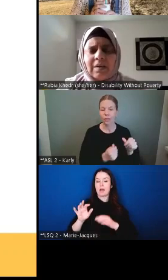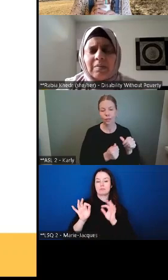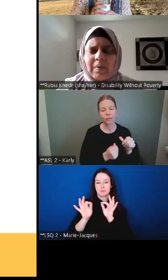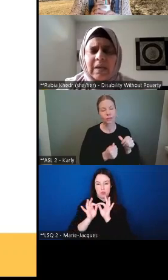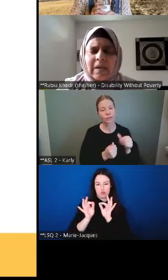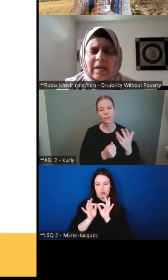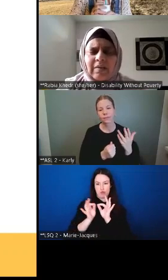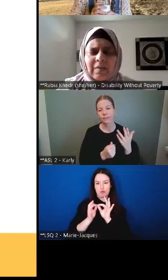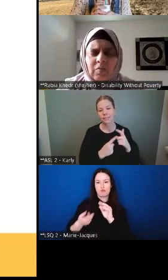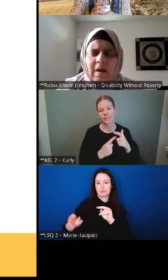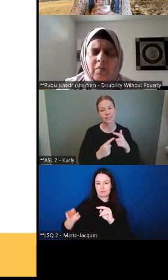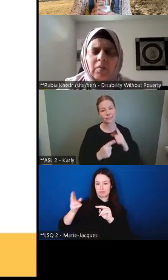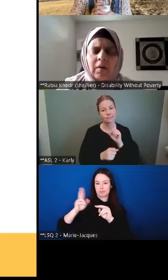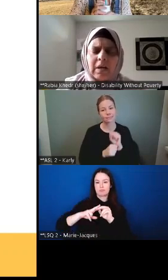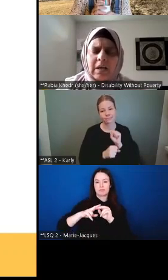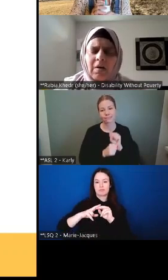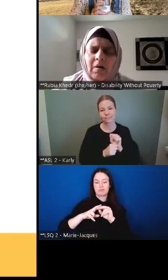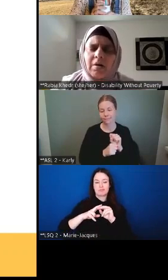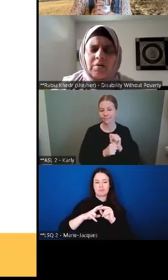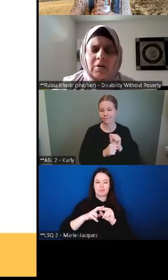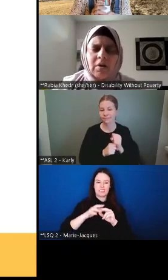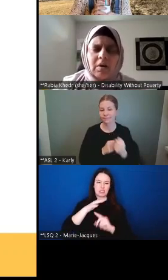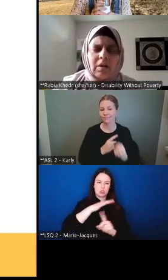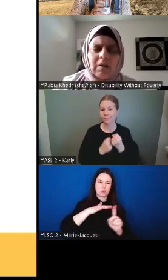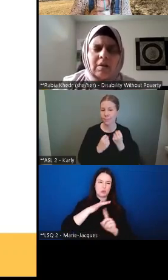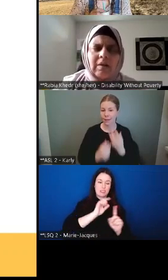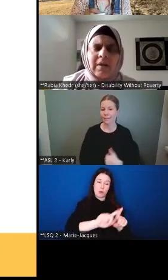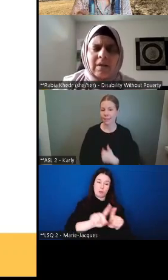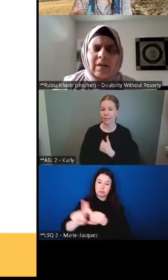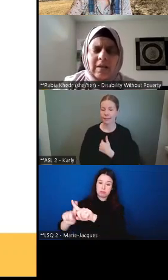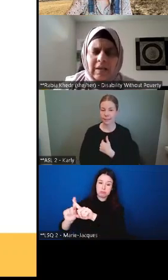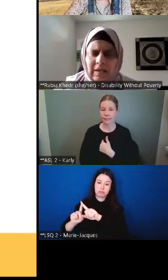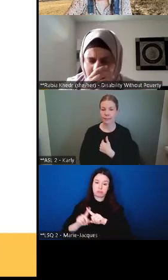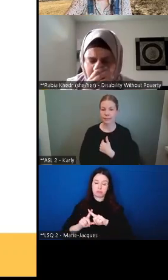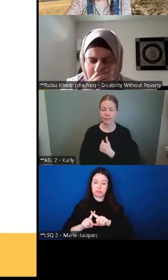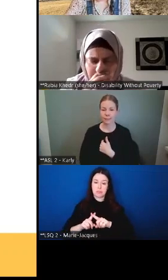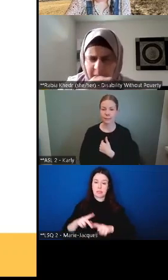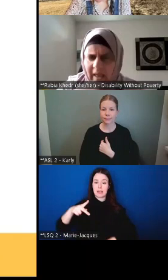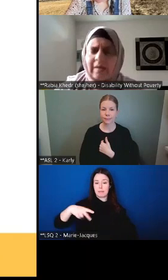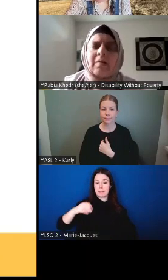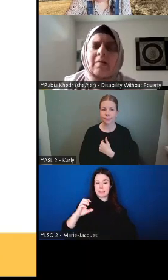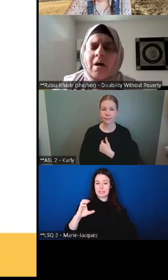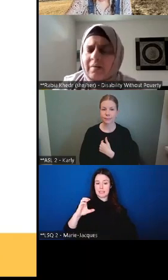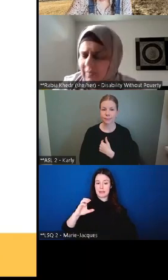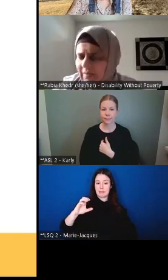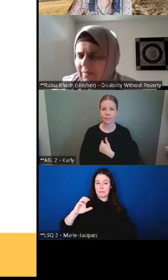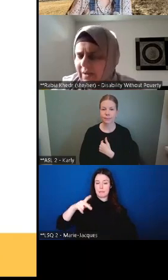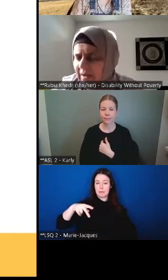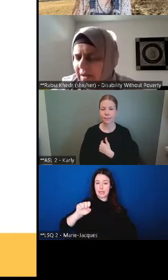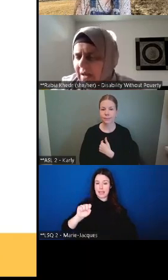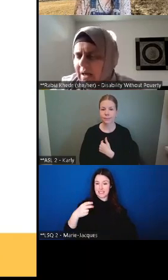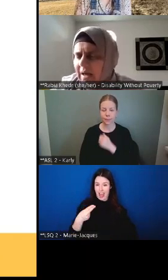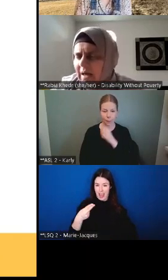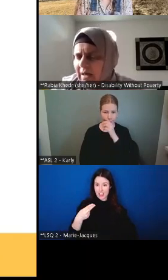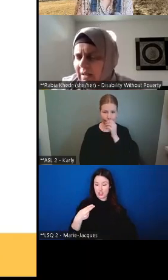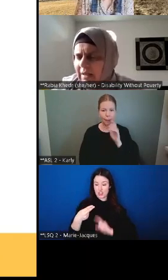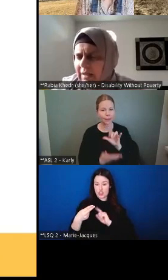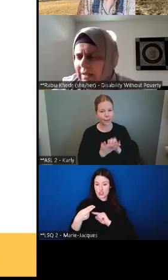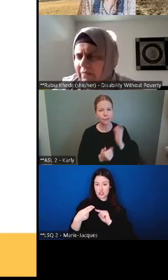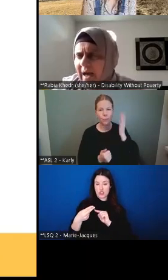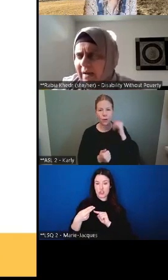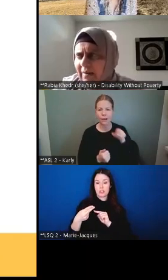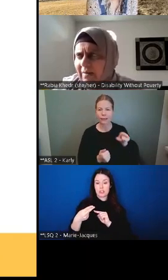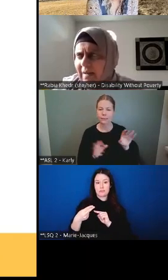the cdb this is why we're working hard given the um added costs given uh